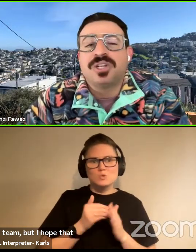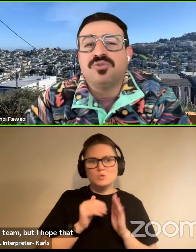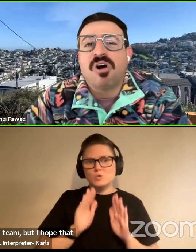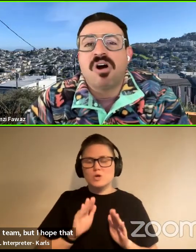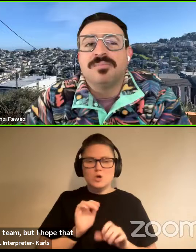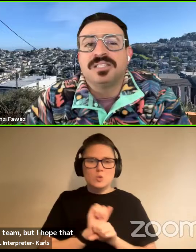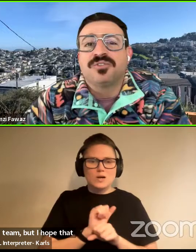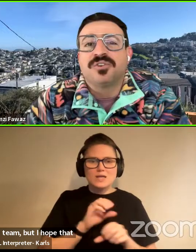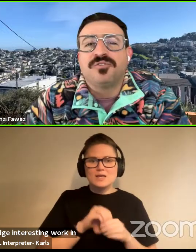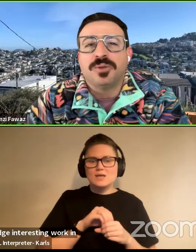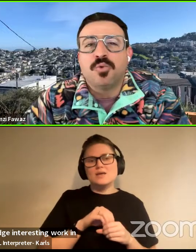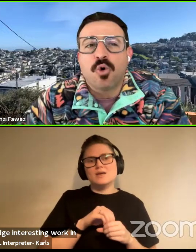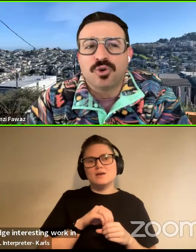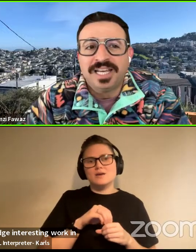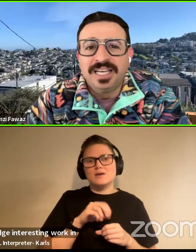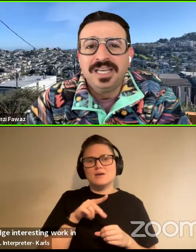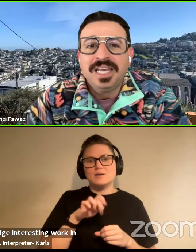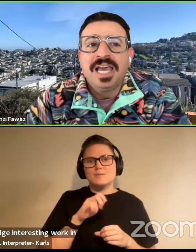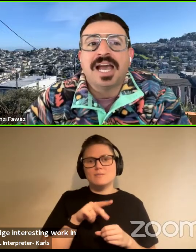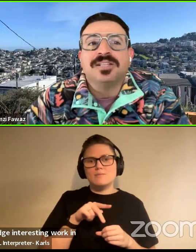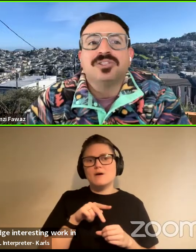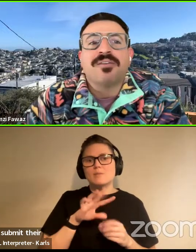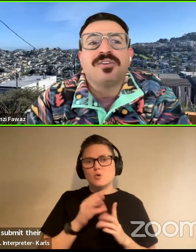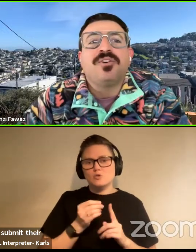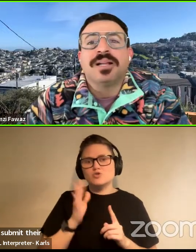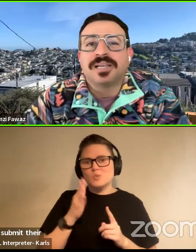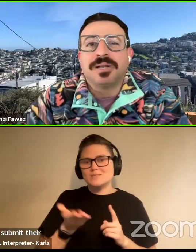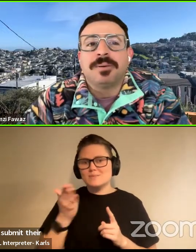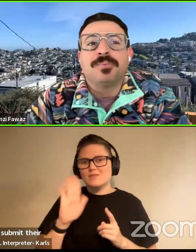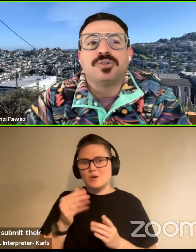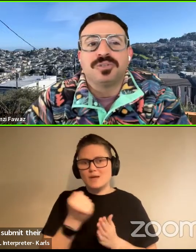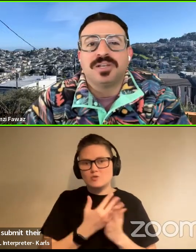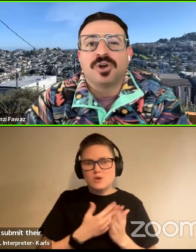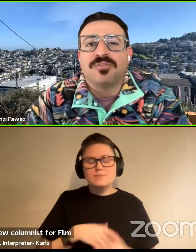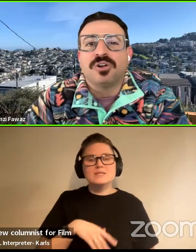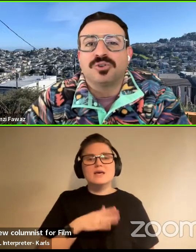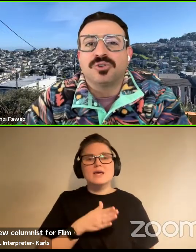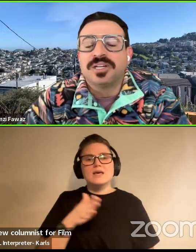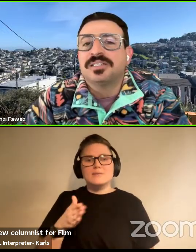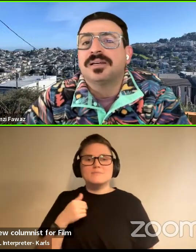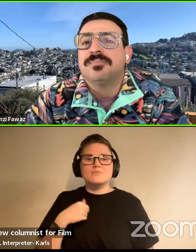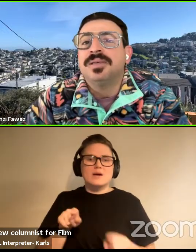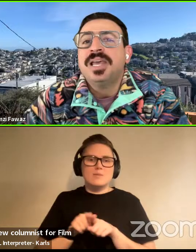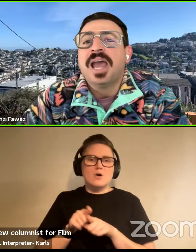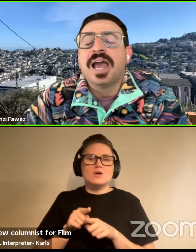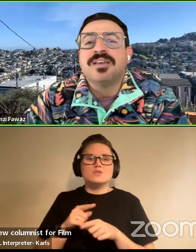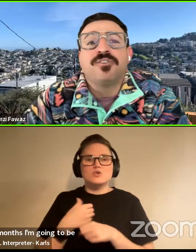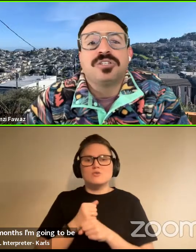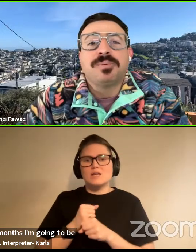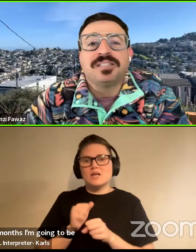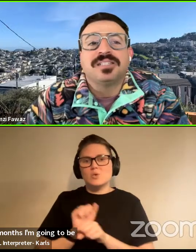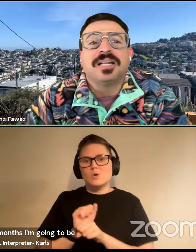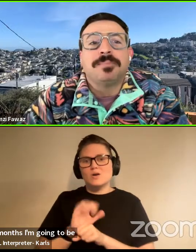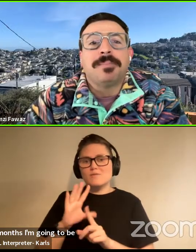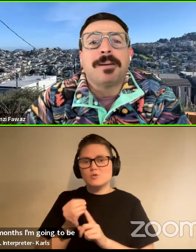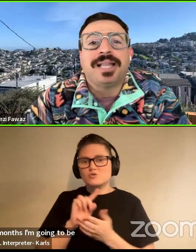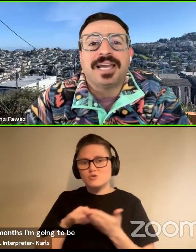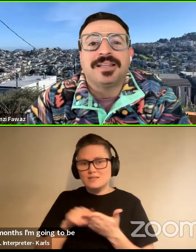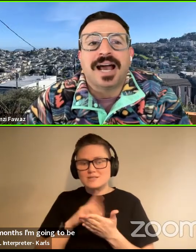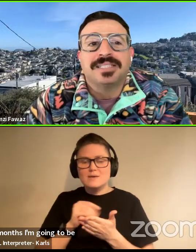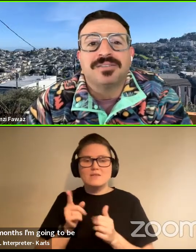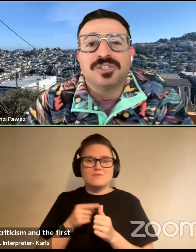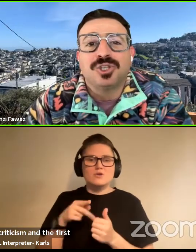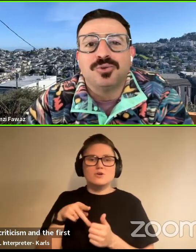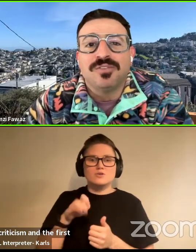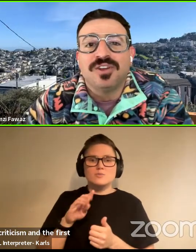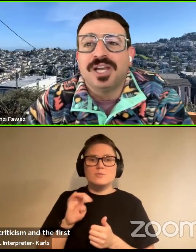And I'm also a new columnist for film quarterly. And so every few months I'm to be producing work of cultural criticism. And the first piece is going to be about